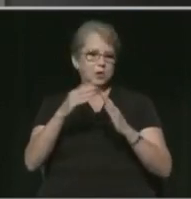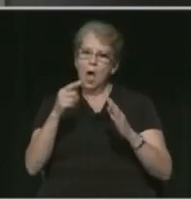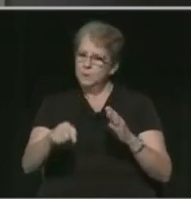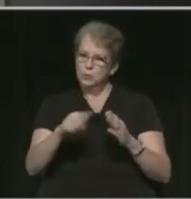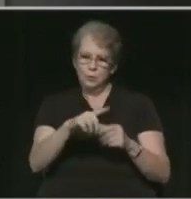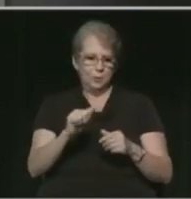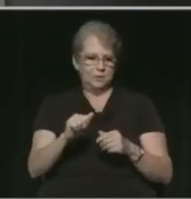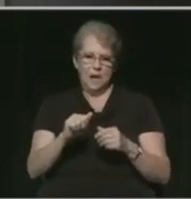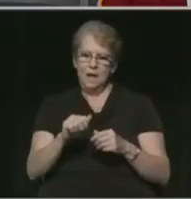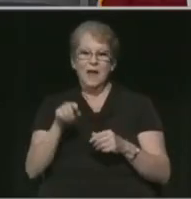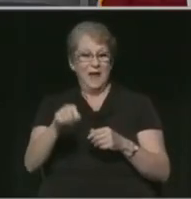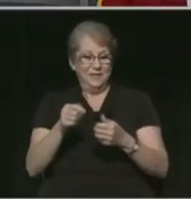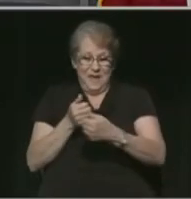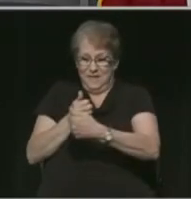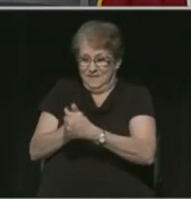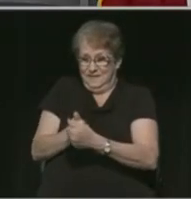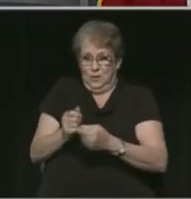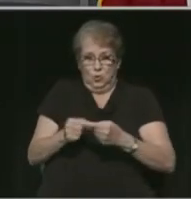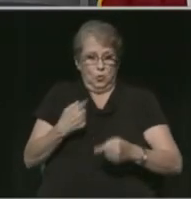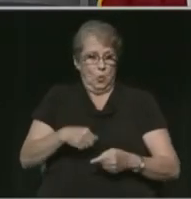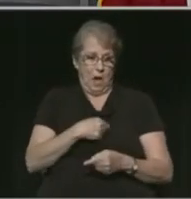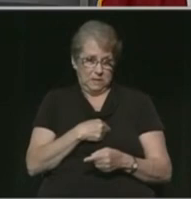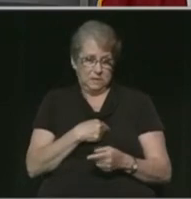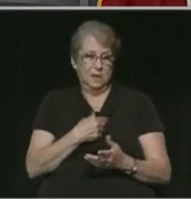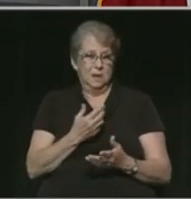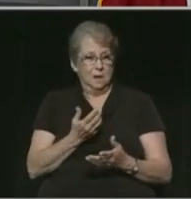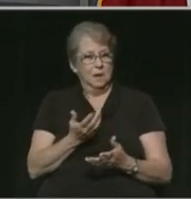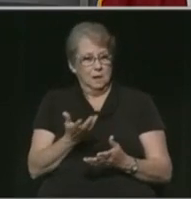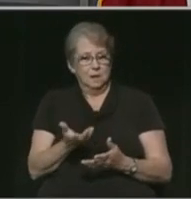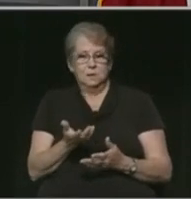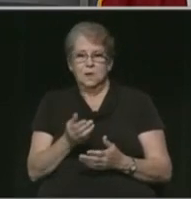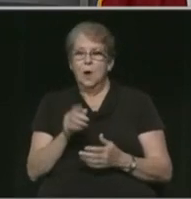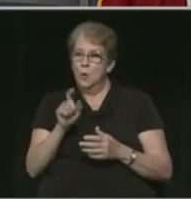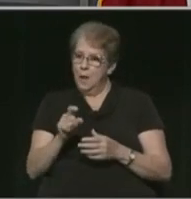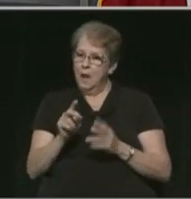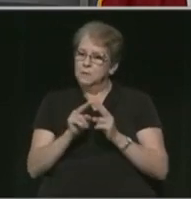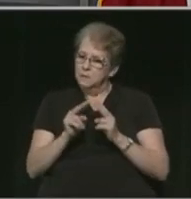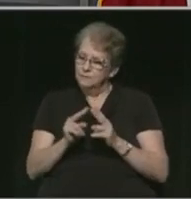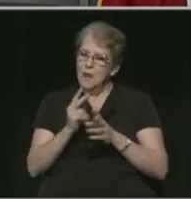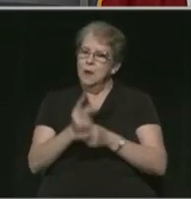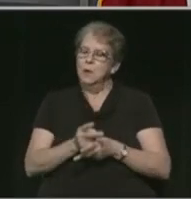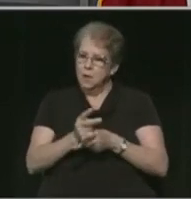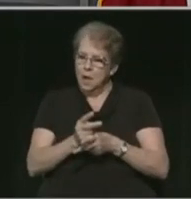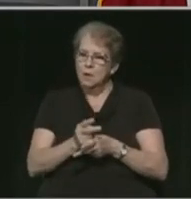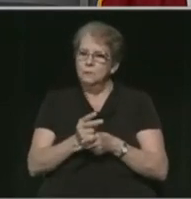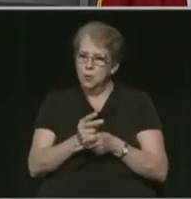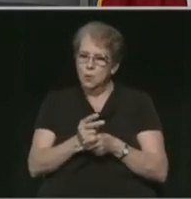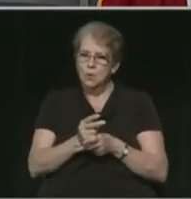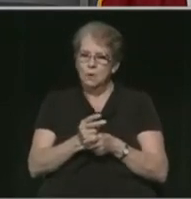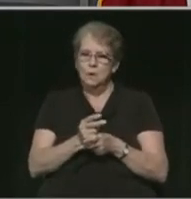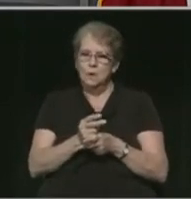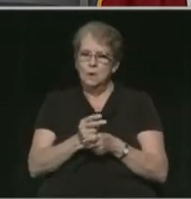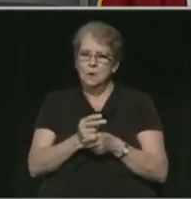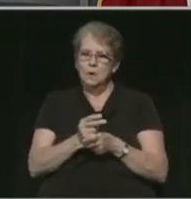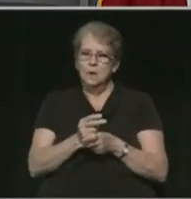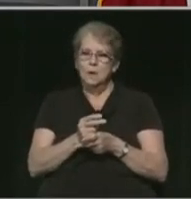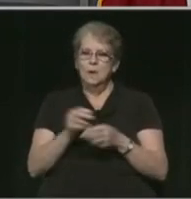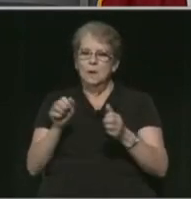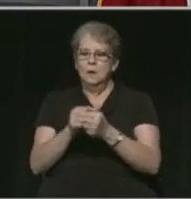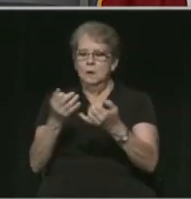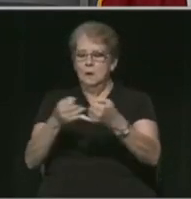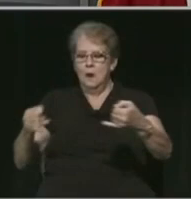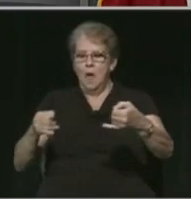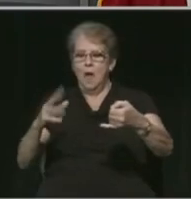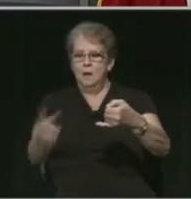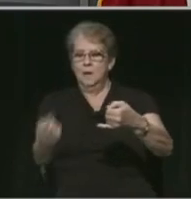just right next door to us. So we do need to be extremely careful about going across state